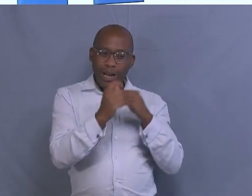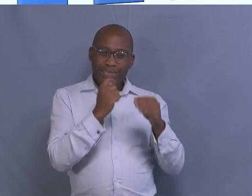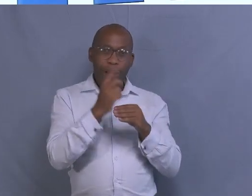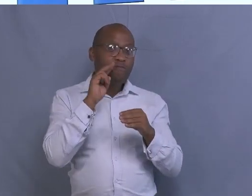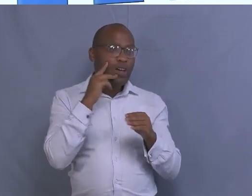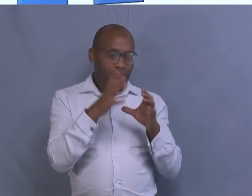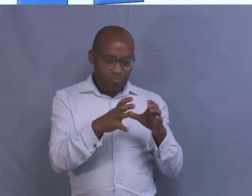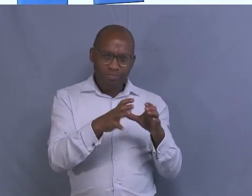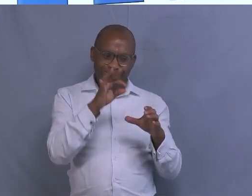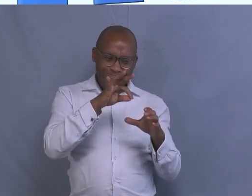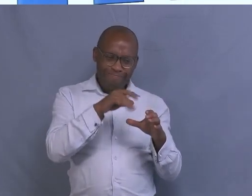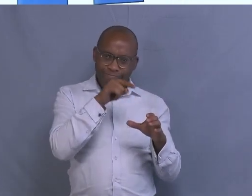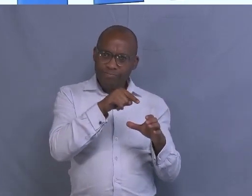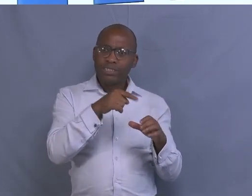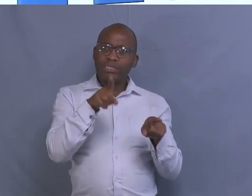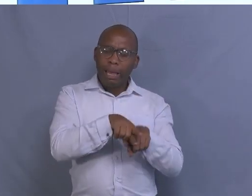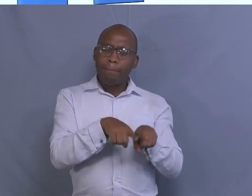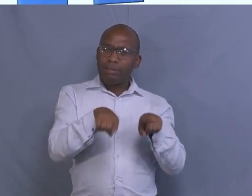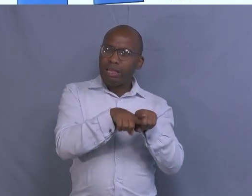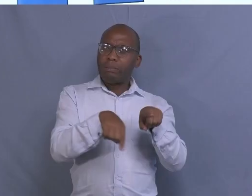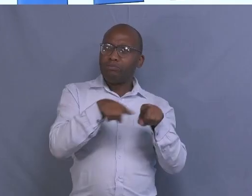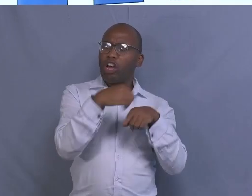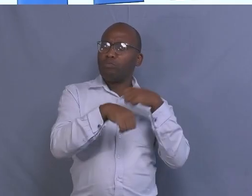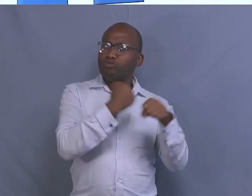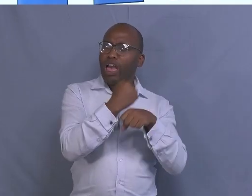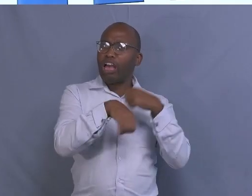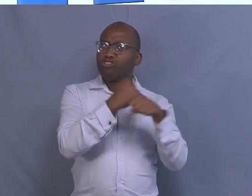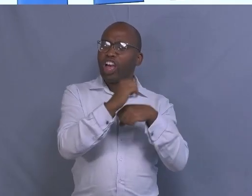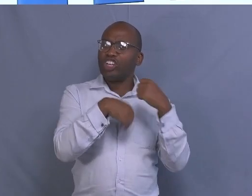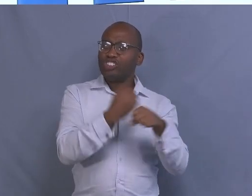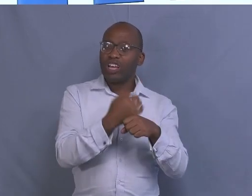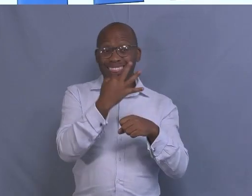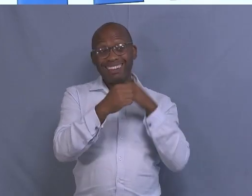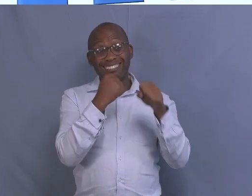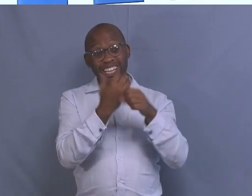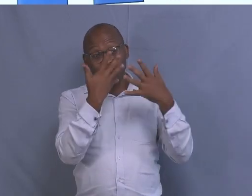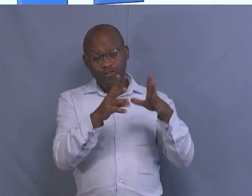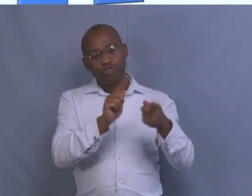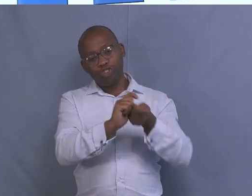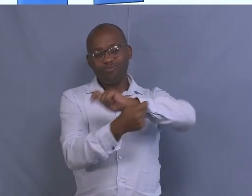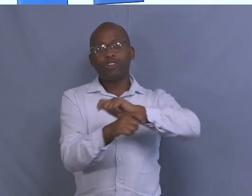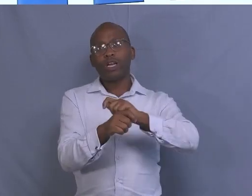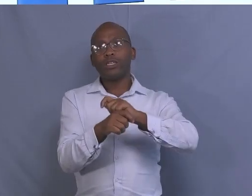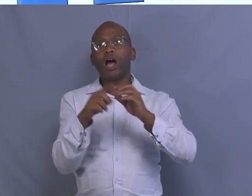why we make kems is, it helps us to separate different kinds of soil for